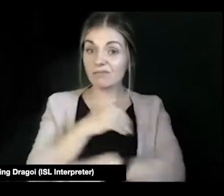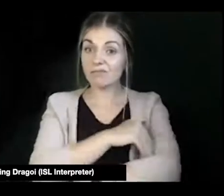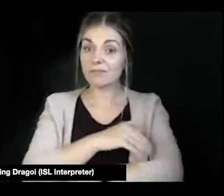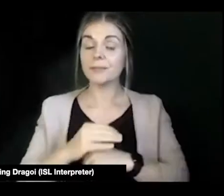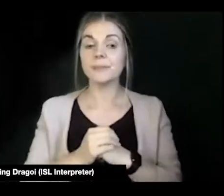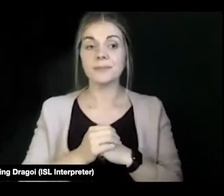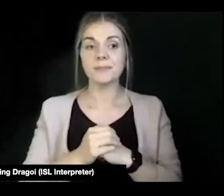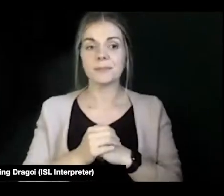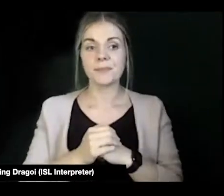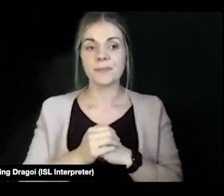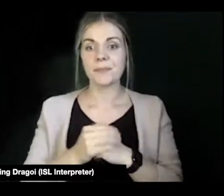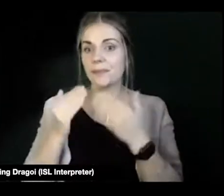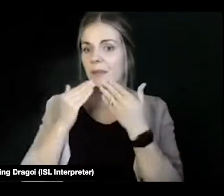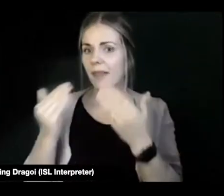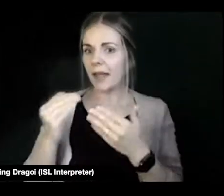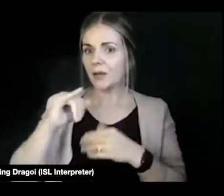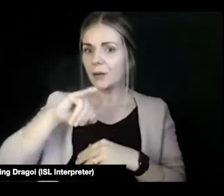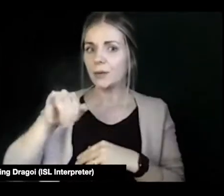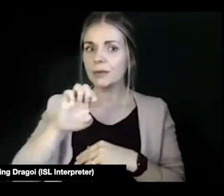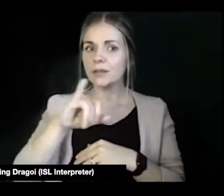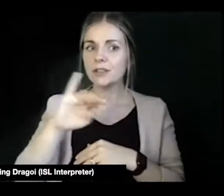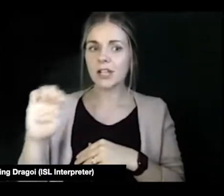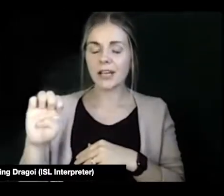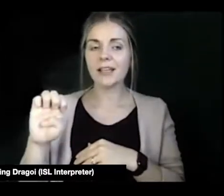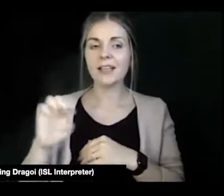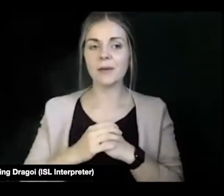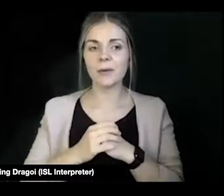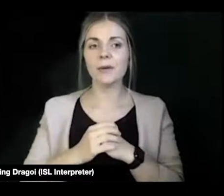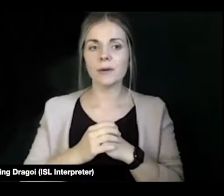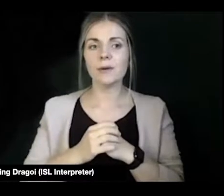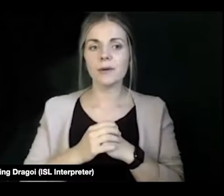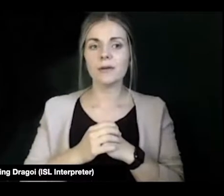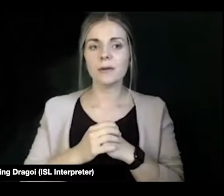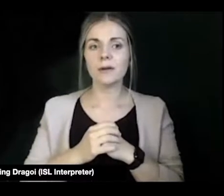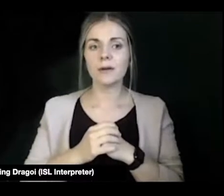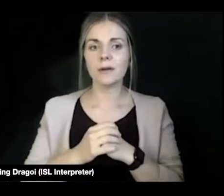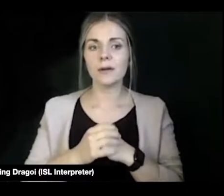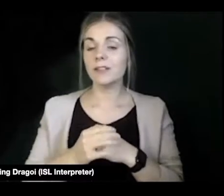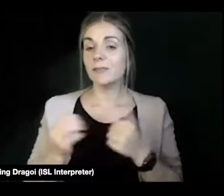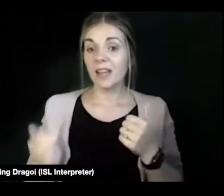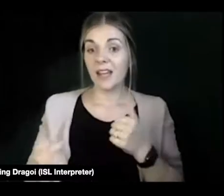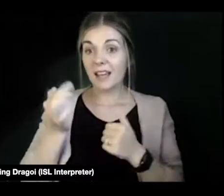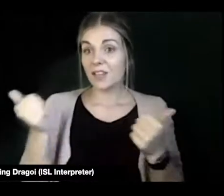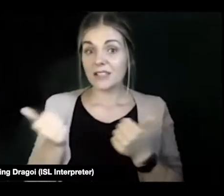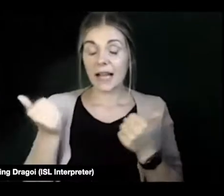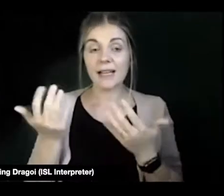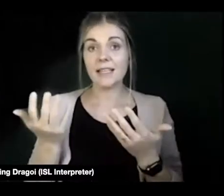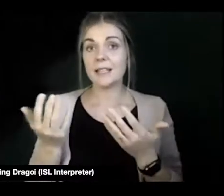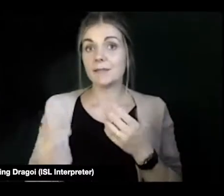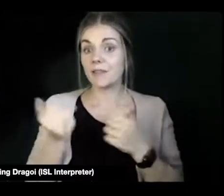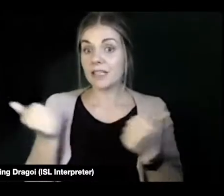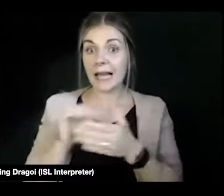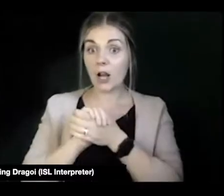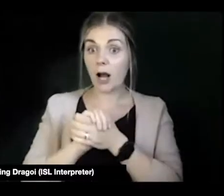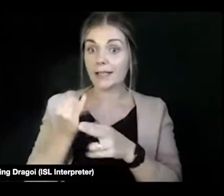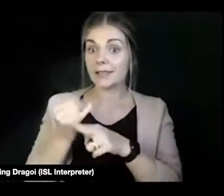Jenny. I can certainly send us coming back to Air College